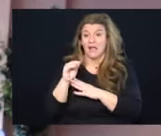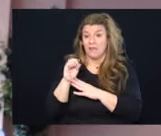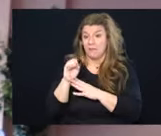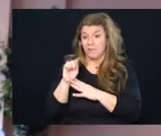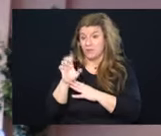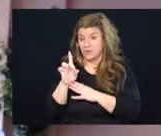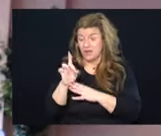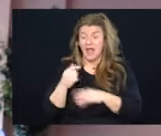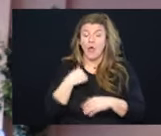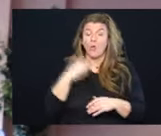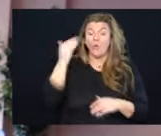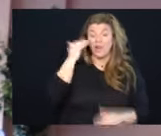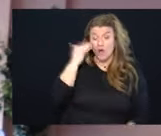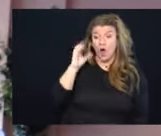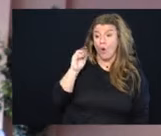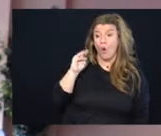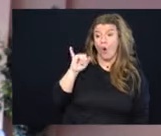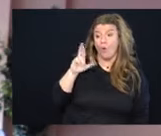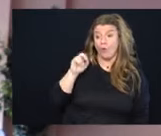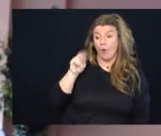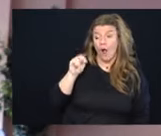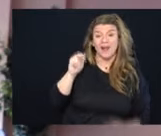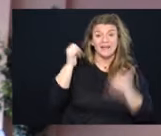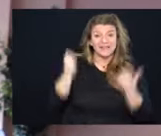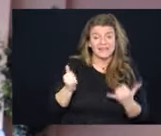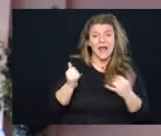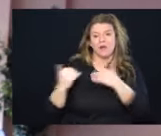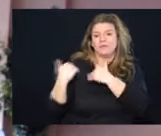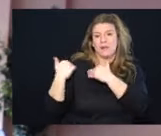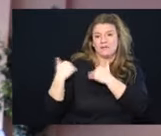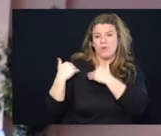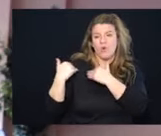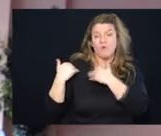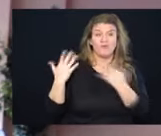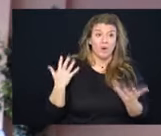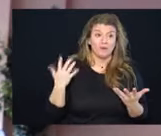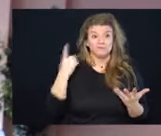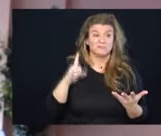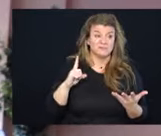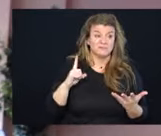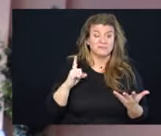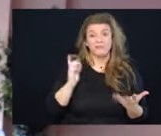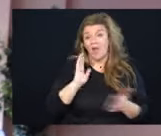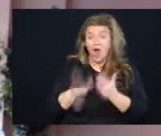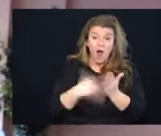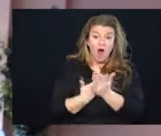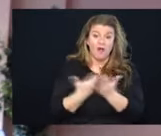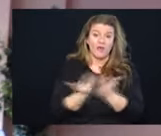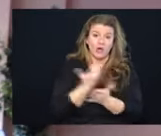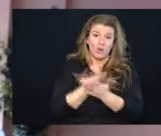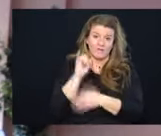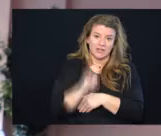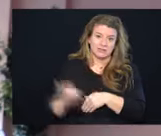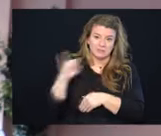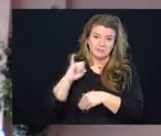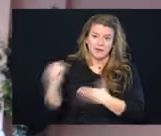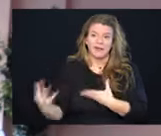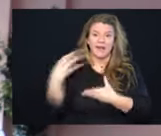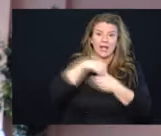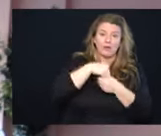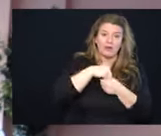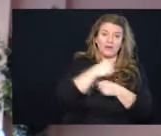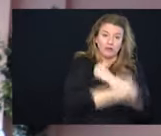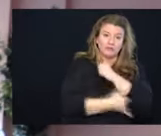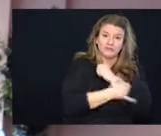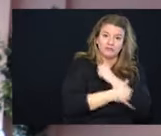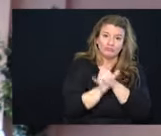And we know that Omicron is now responsible for basically all of our new infections as well as that in the country.